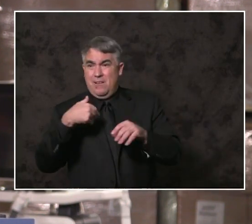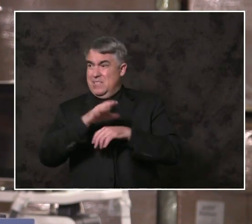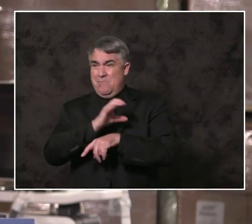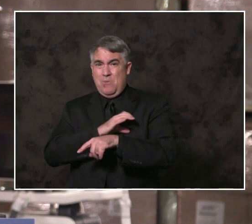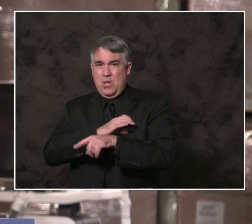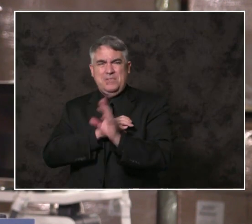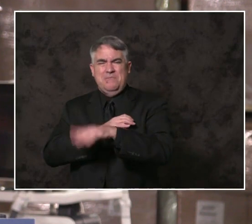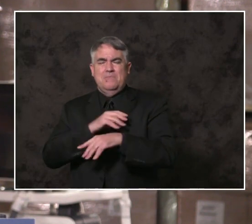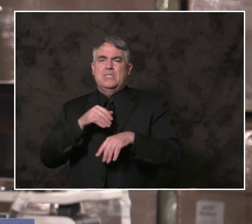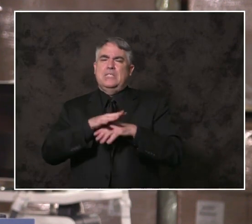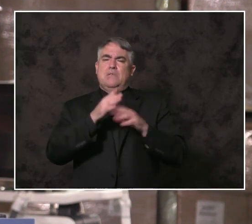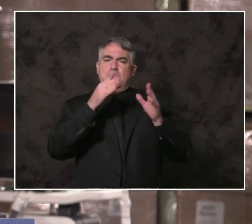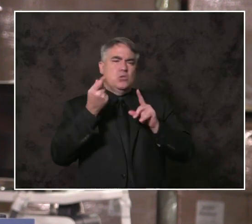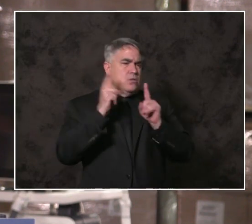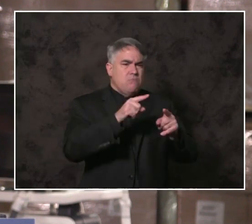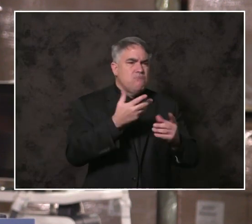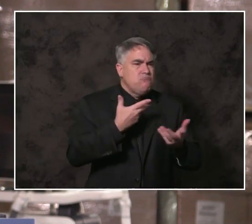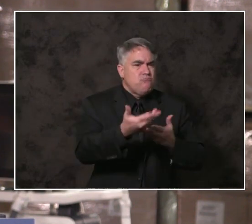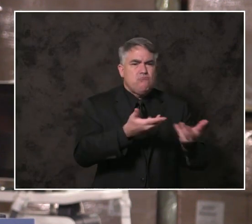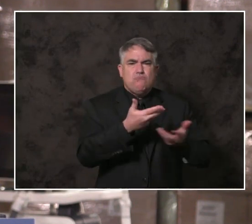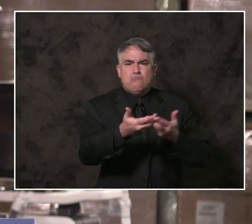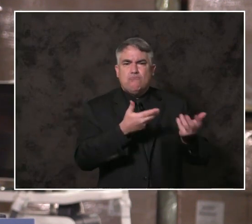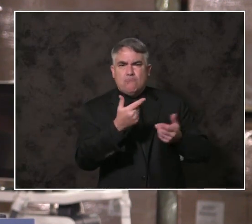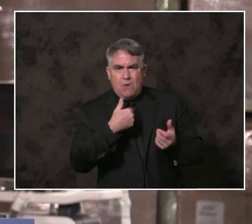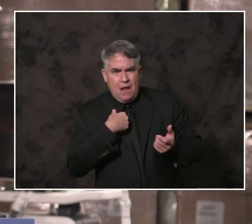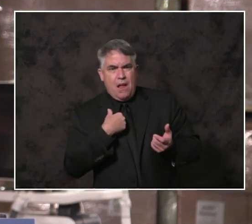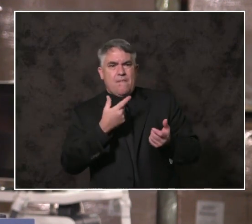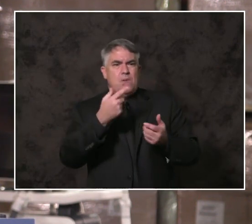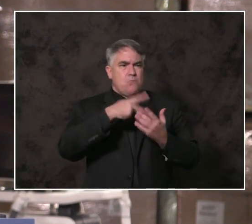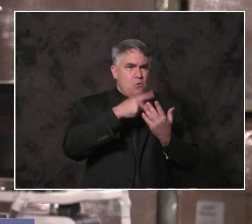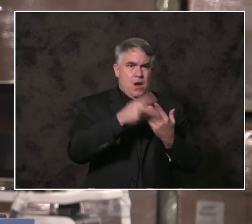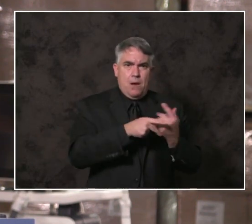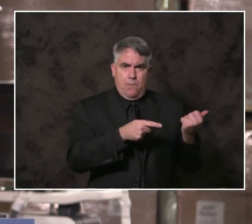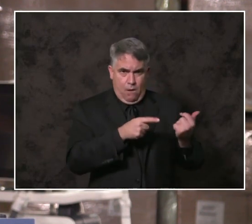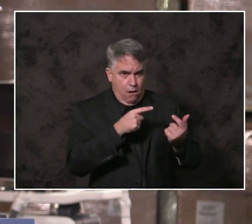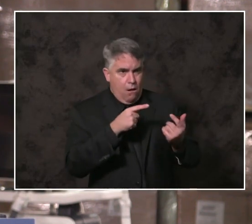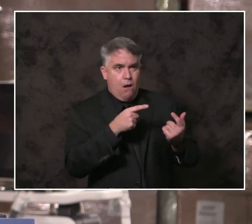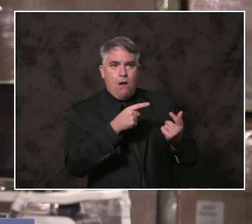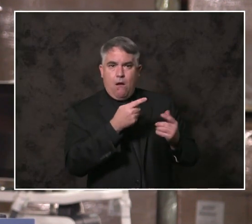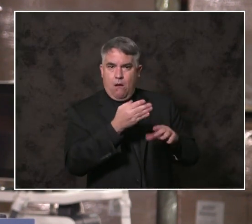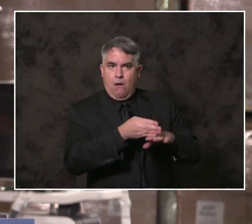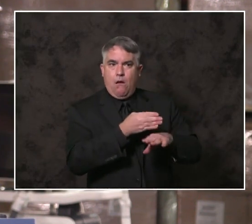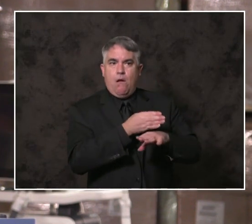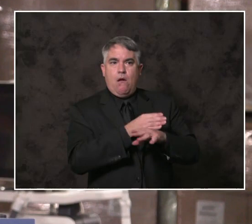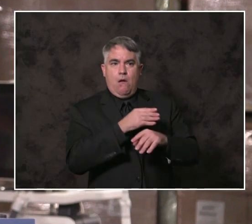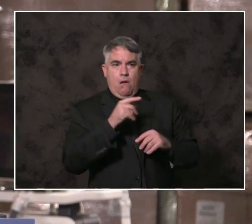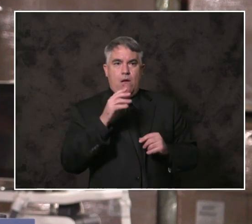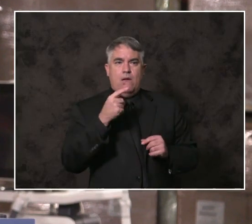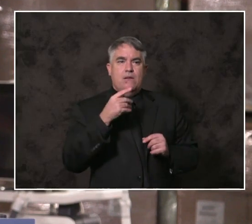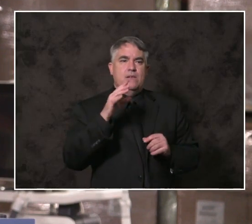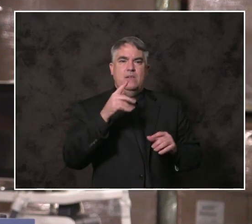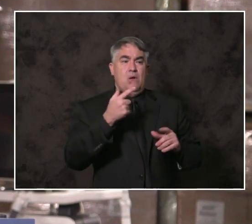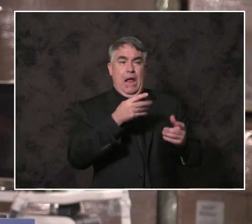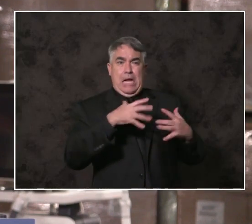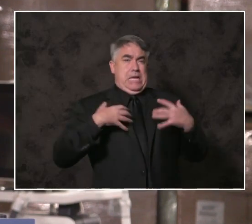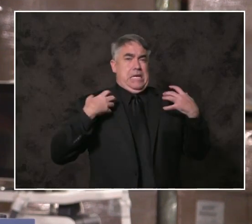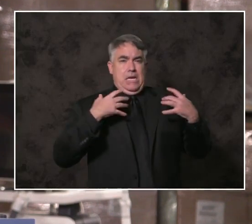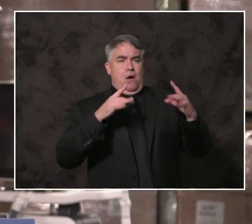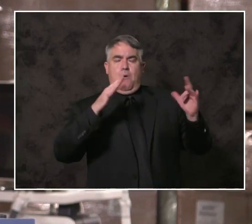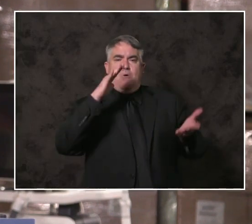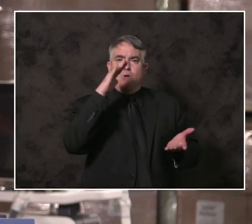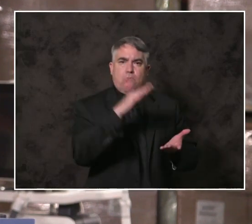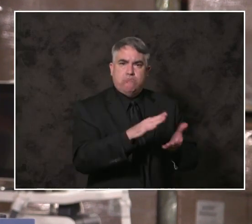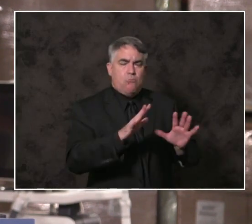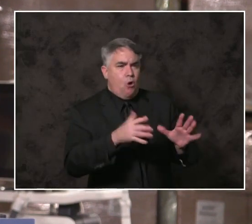It's already delivering results by de-escalating dangerous situations and providing treatment, not